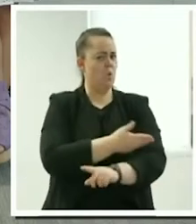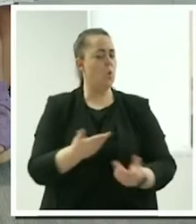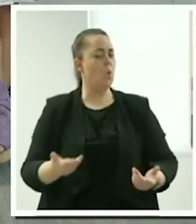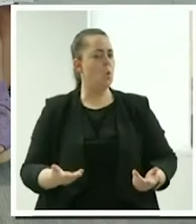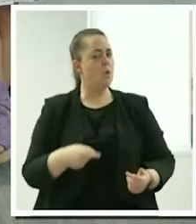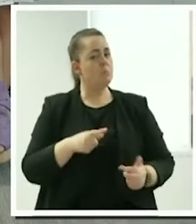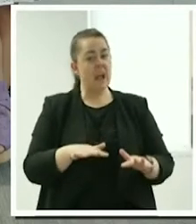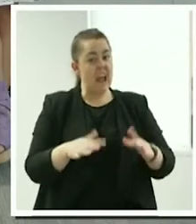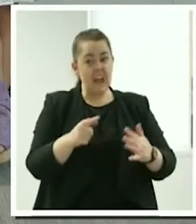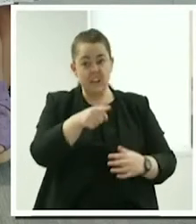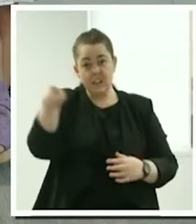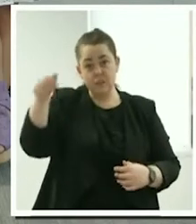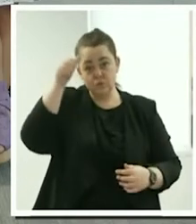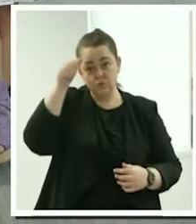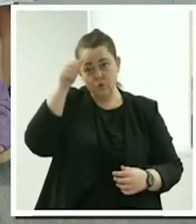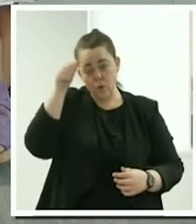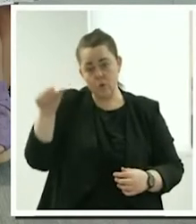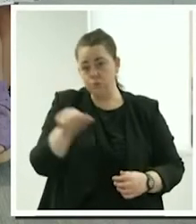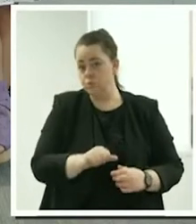that people should know about?